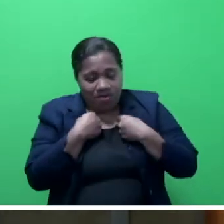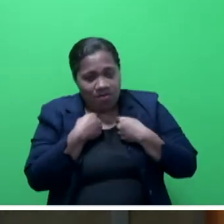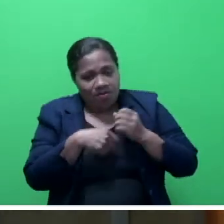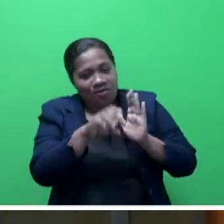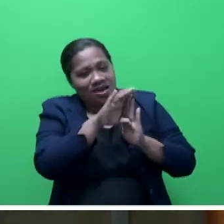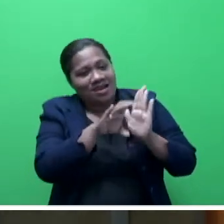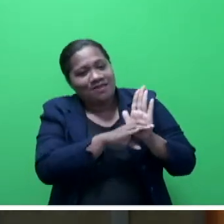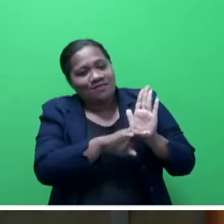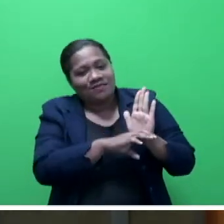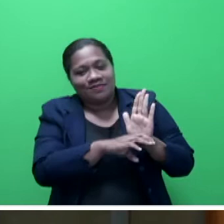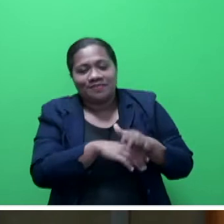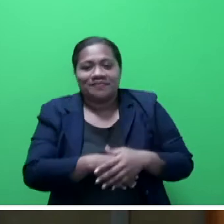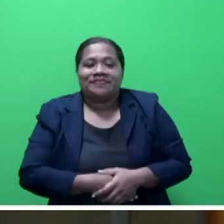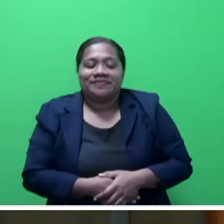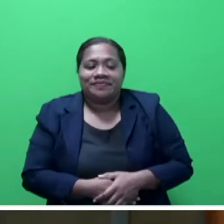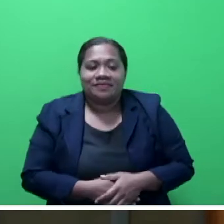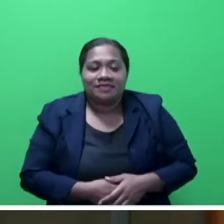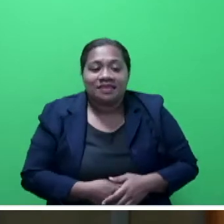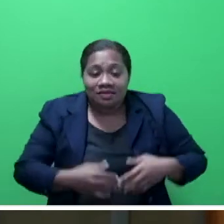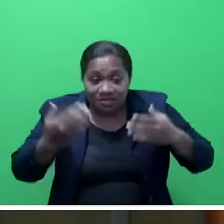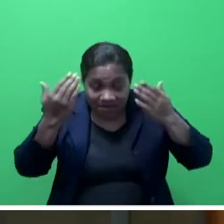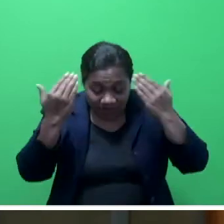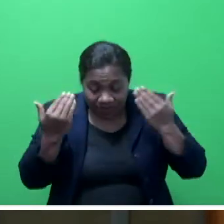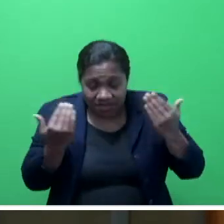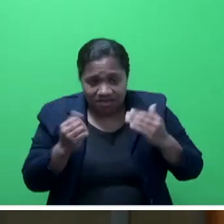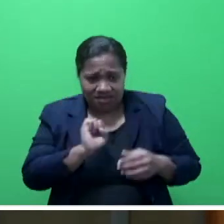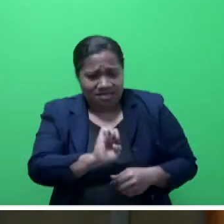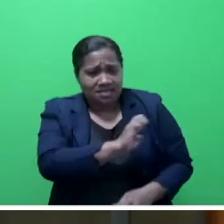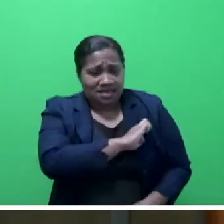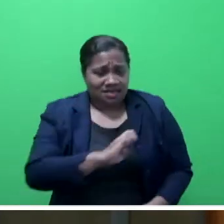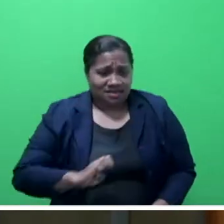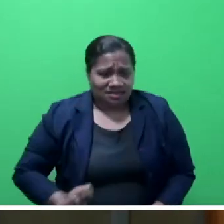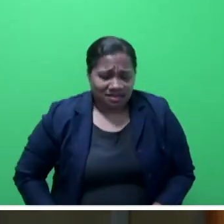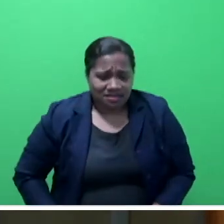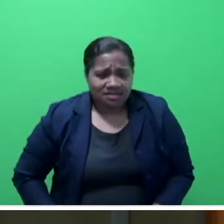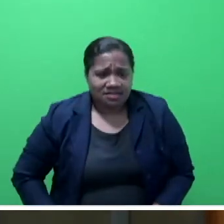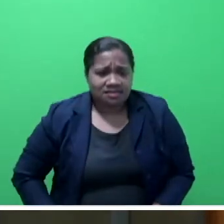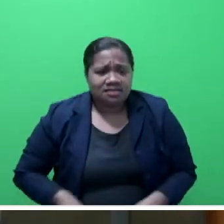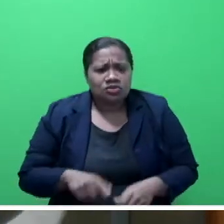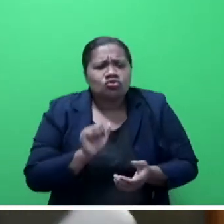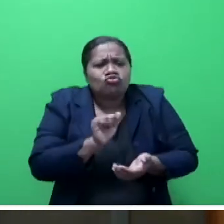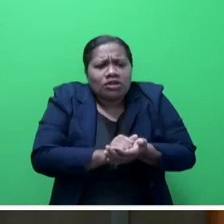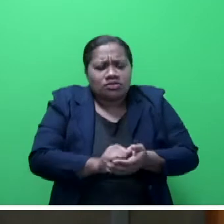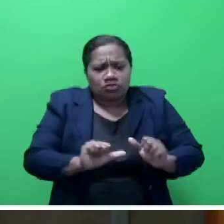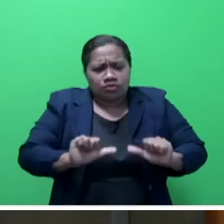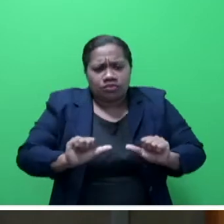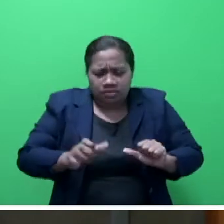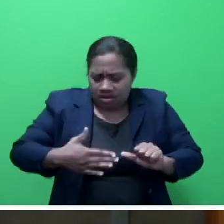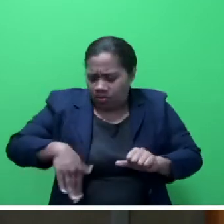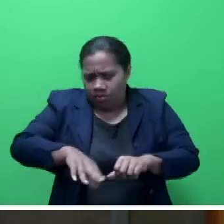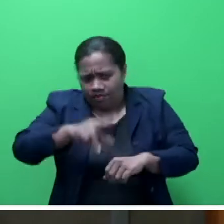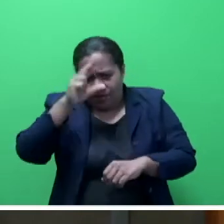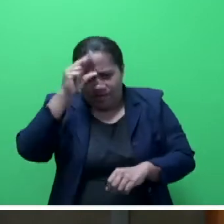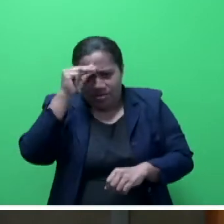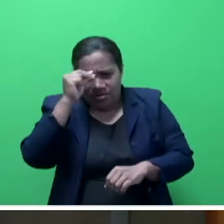Mr Speaker Say, his Excellency added that these rights to protect every Fijian and the